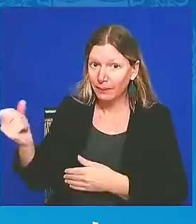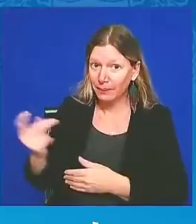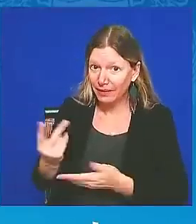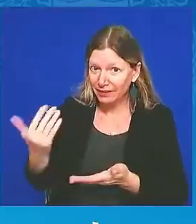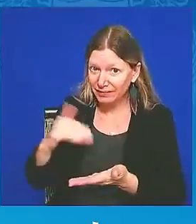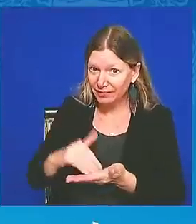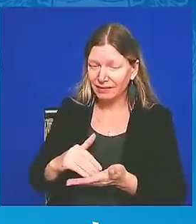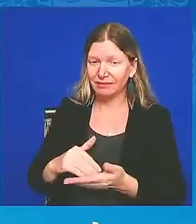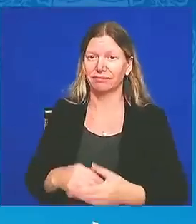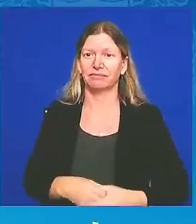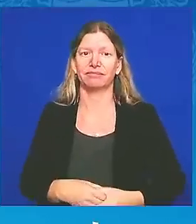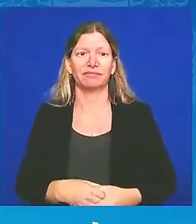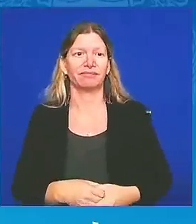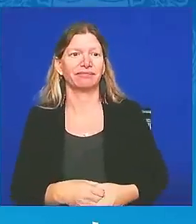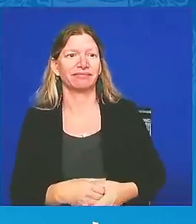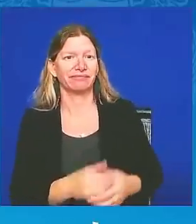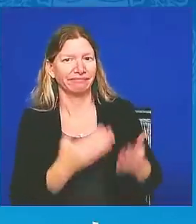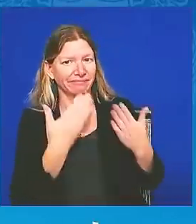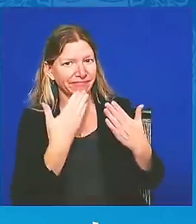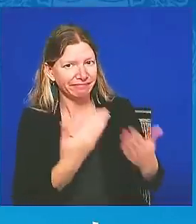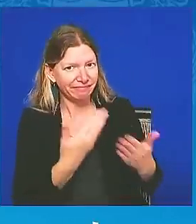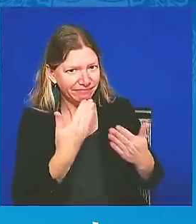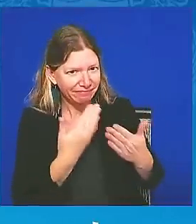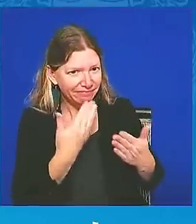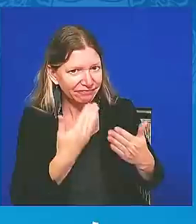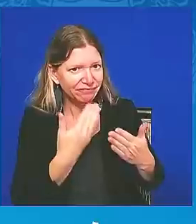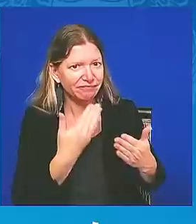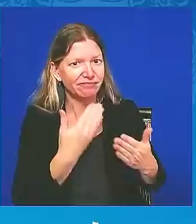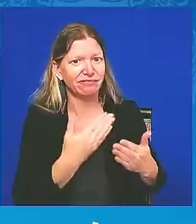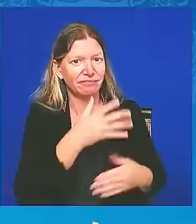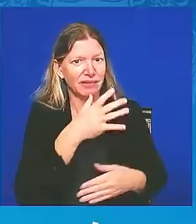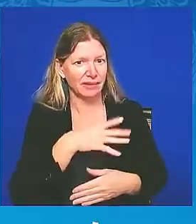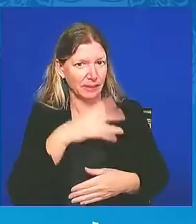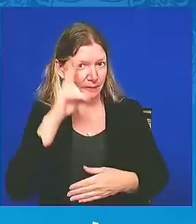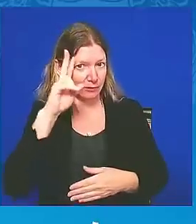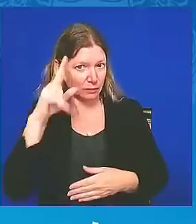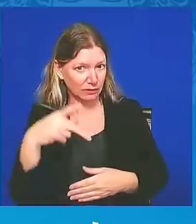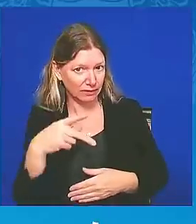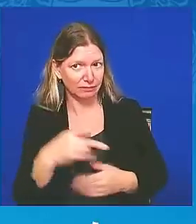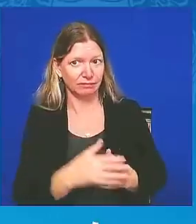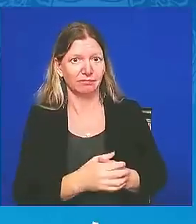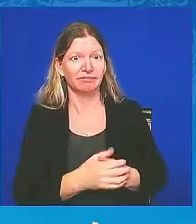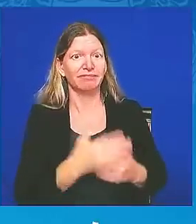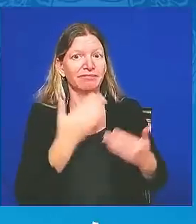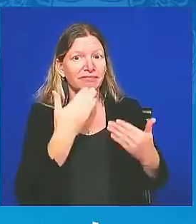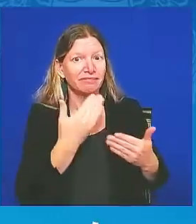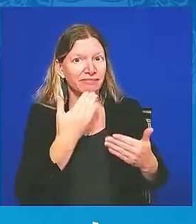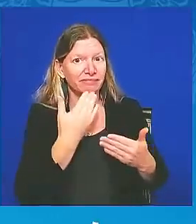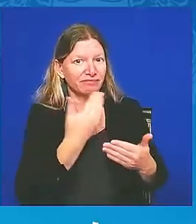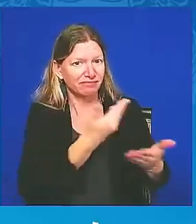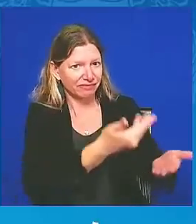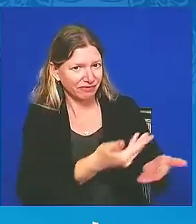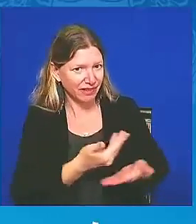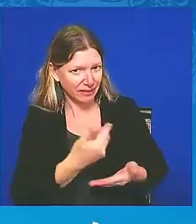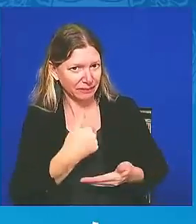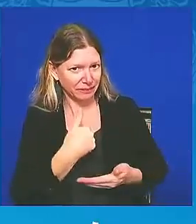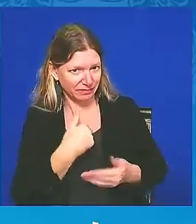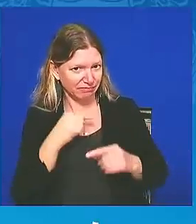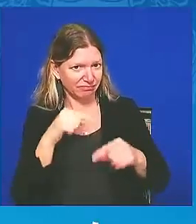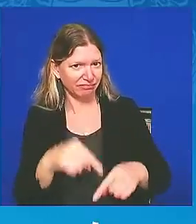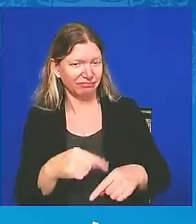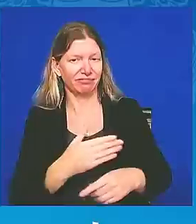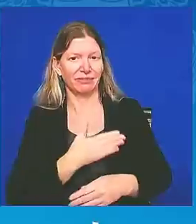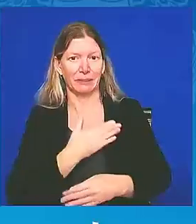Madam Vice President, thanks for the invitation. Happy to see you. Dear journalists, I want to especially thank